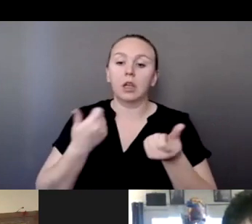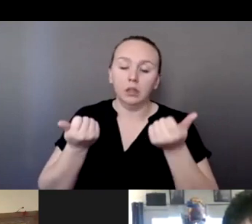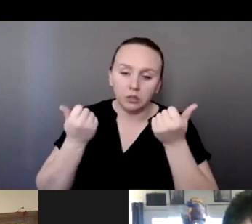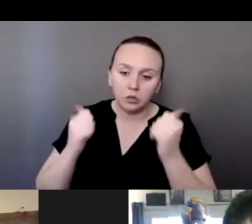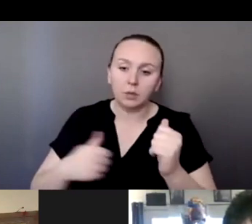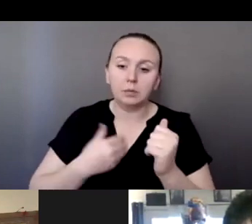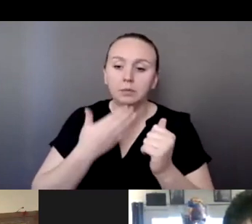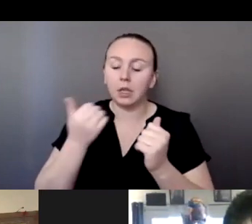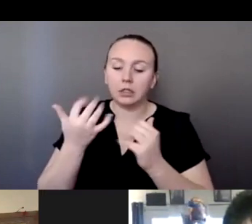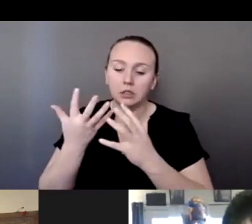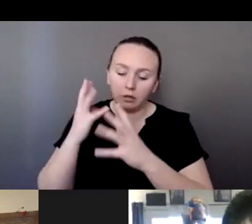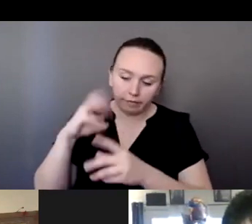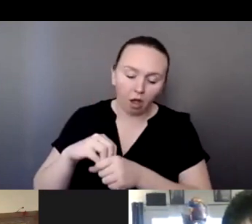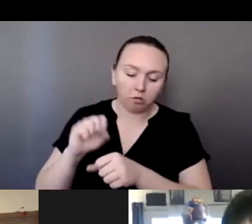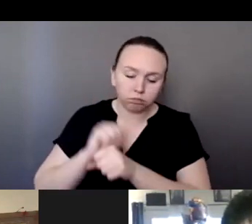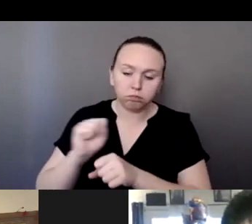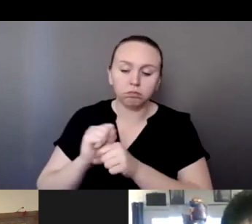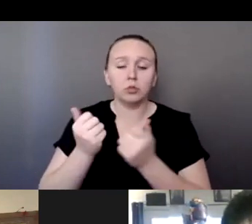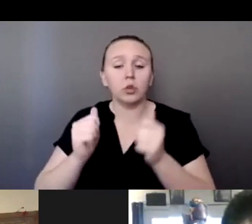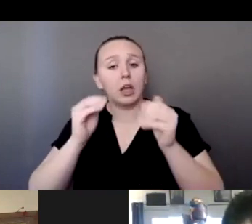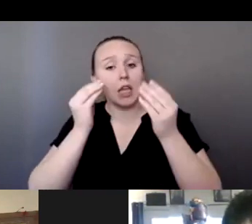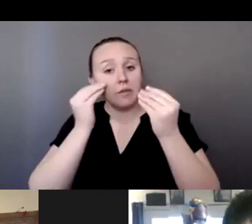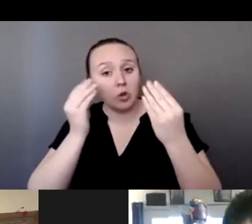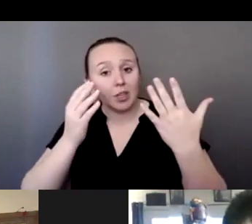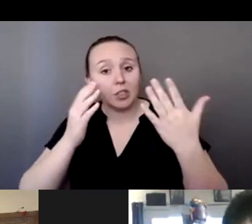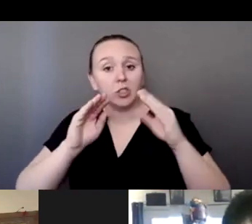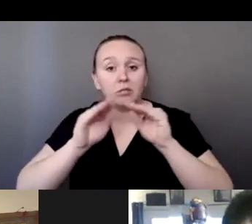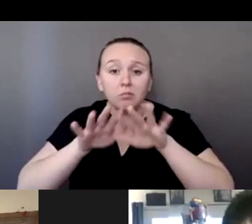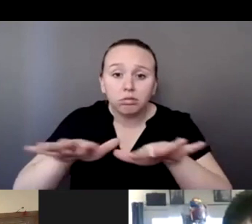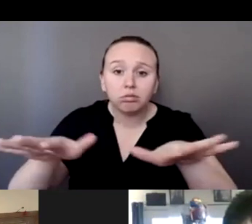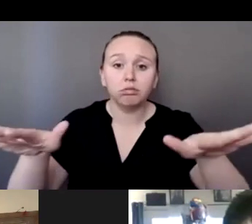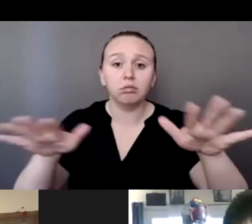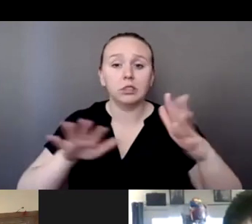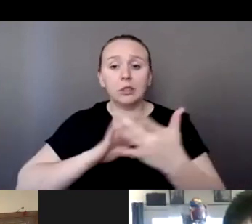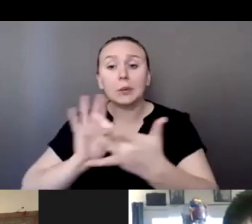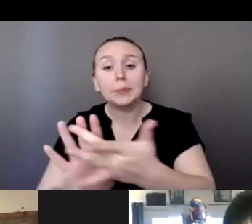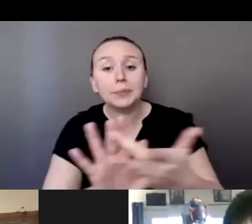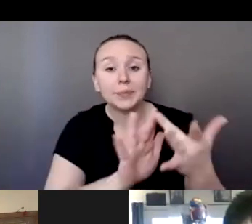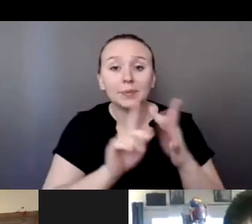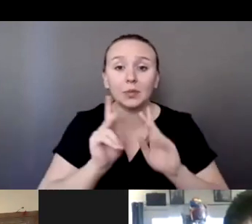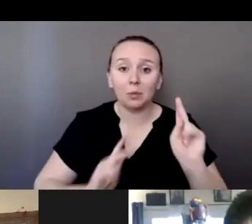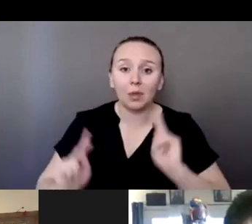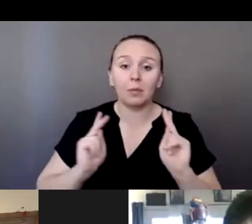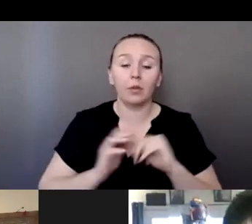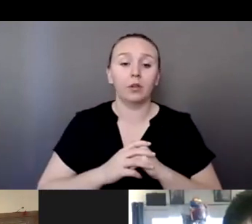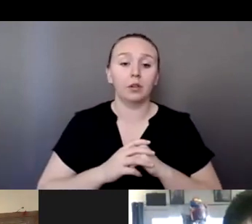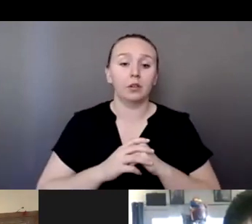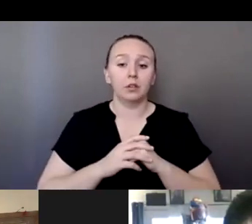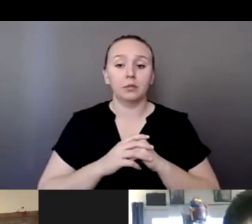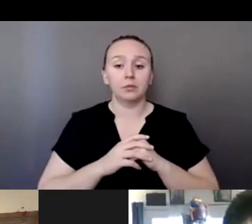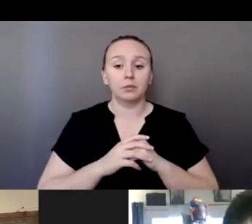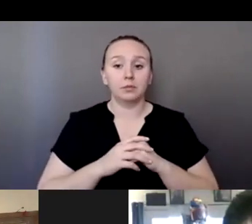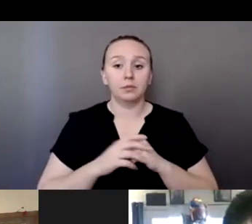information out there, reach out to others. And, you know, I'm with Cinder,